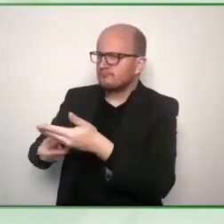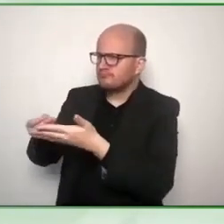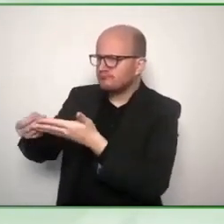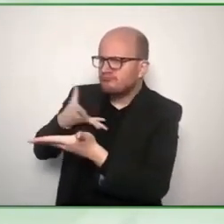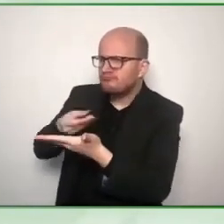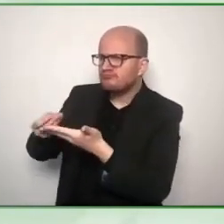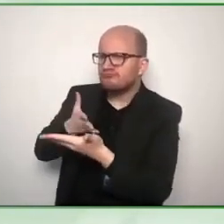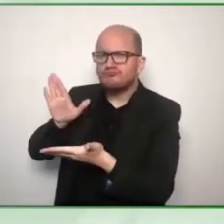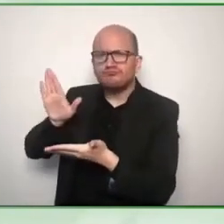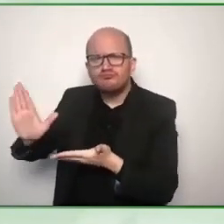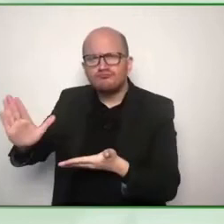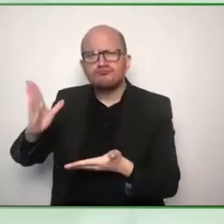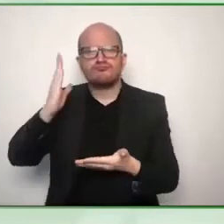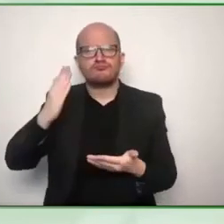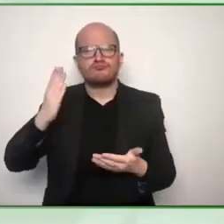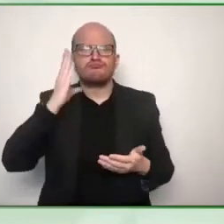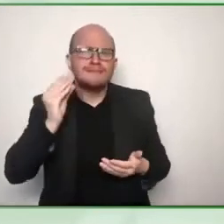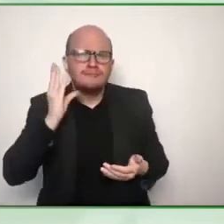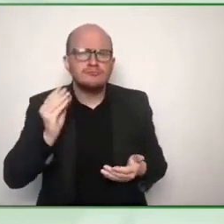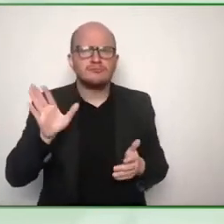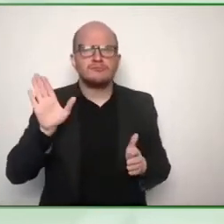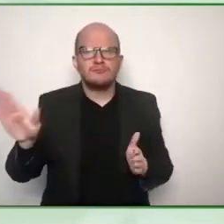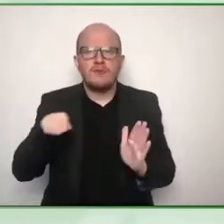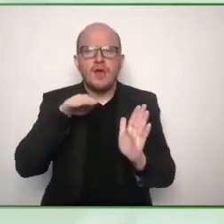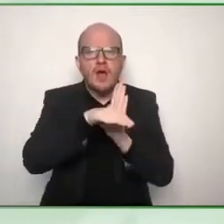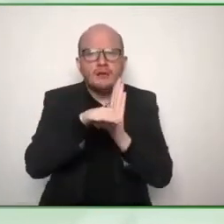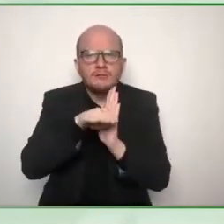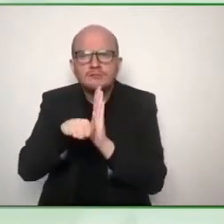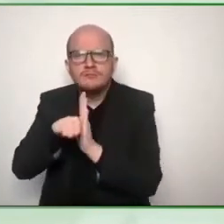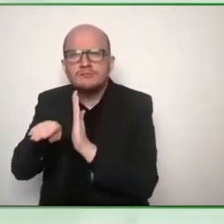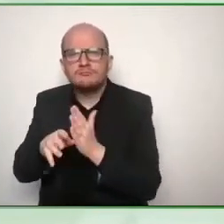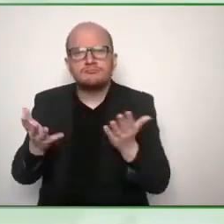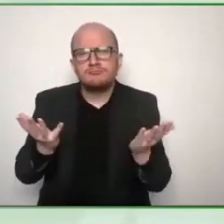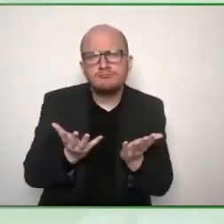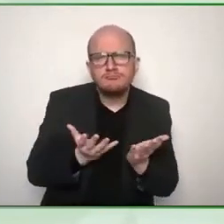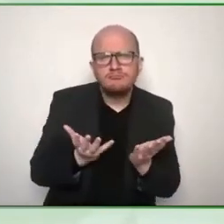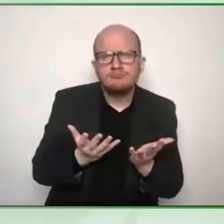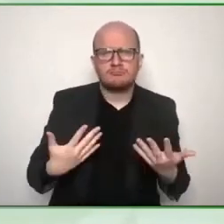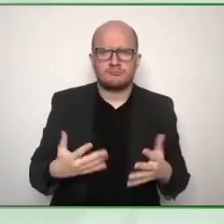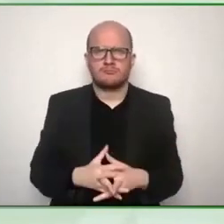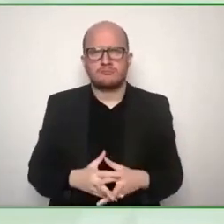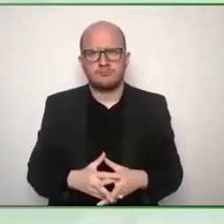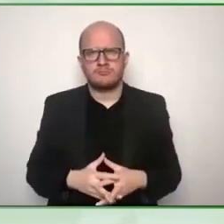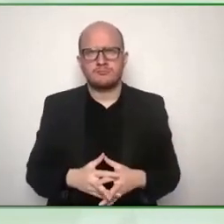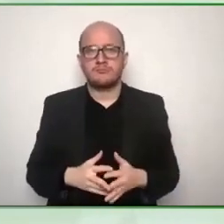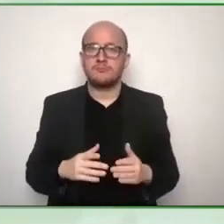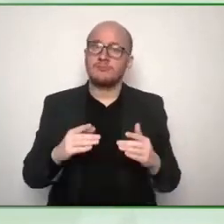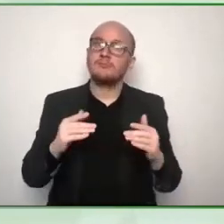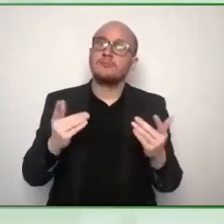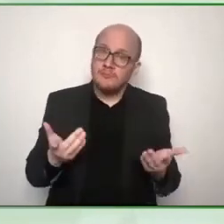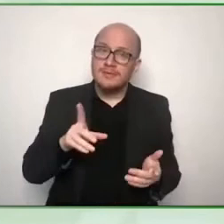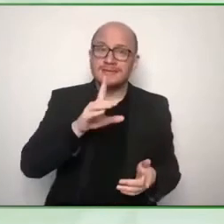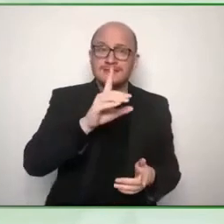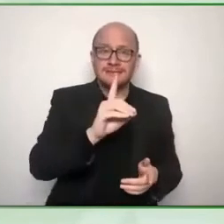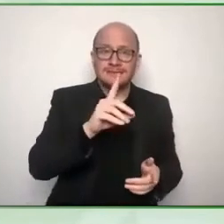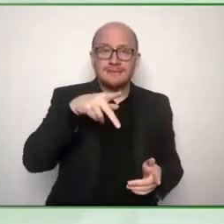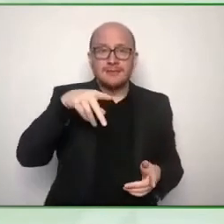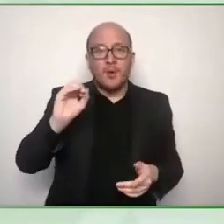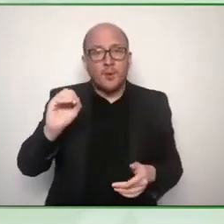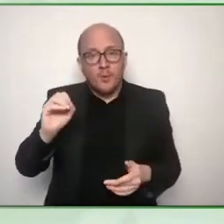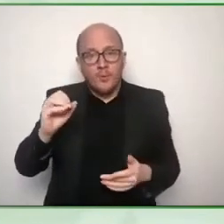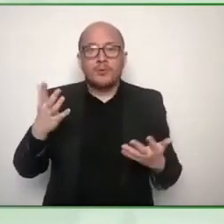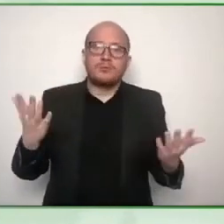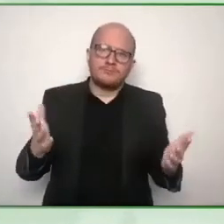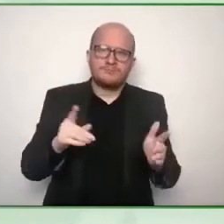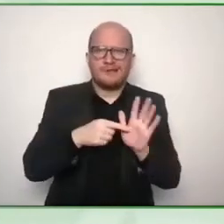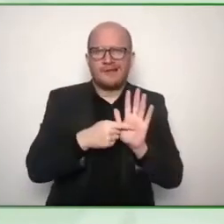getting a deep understanding as well as people with disability also the disability organizations such as vision australia royal